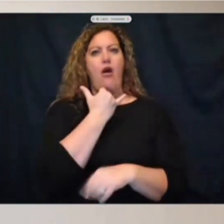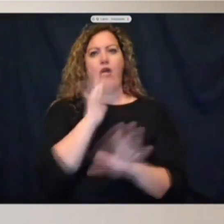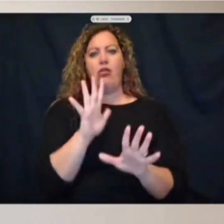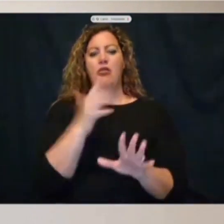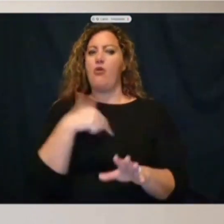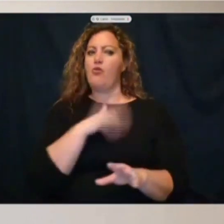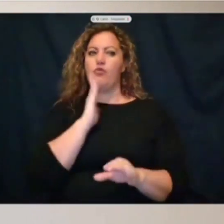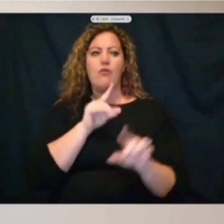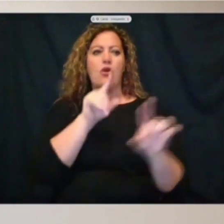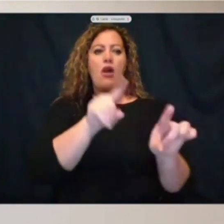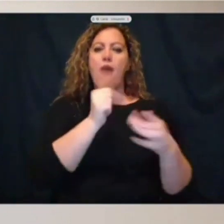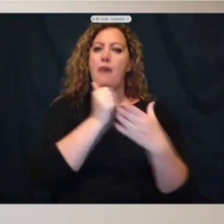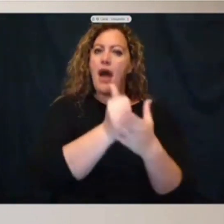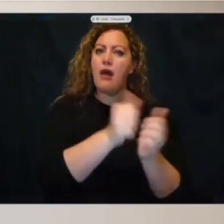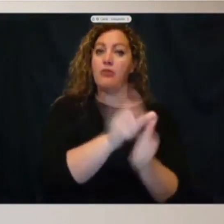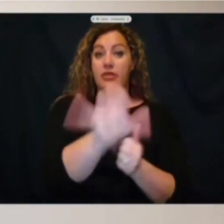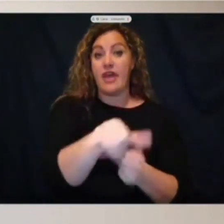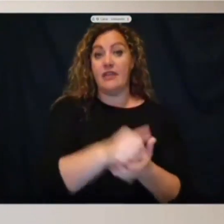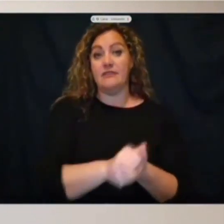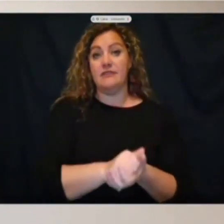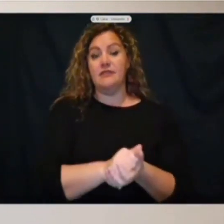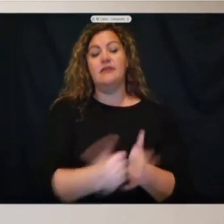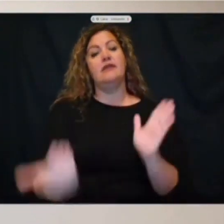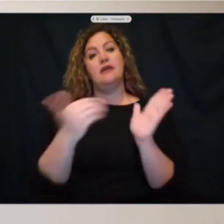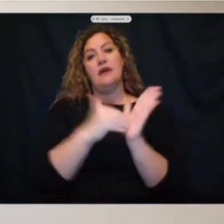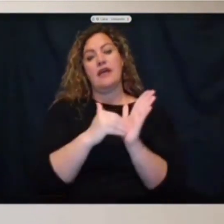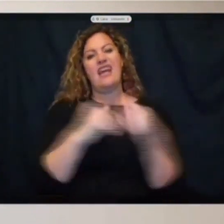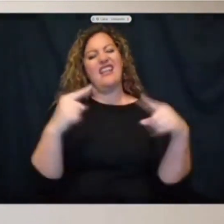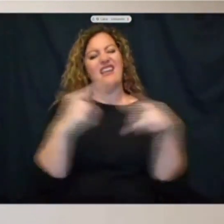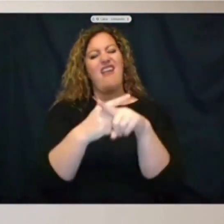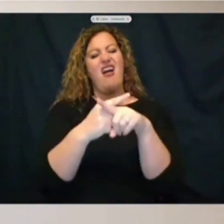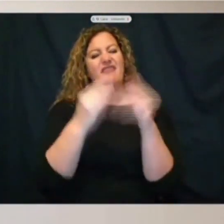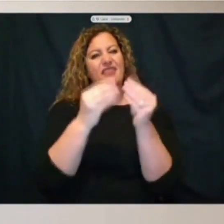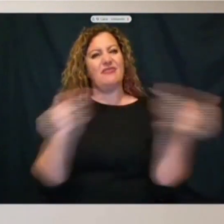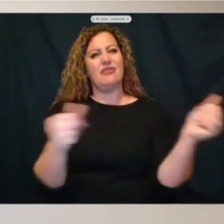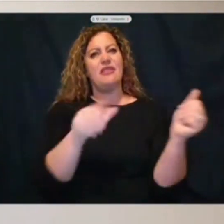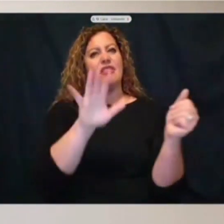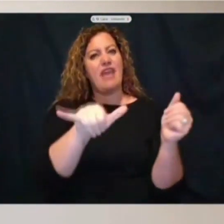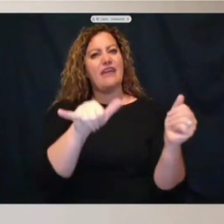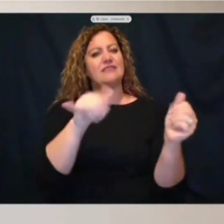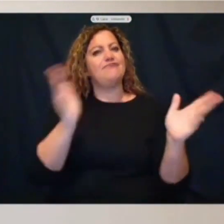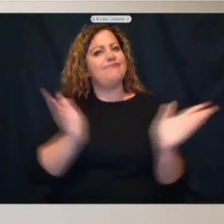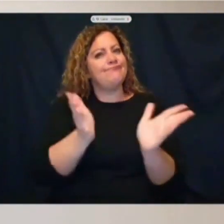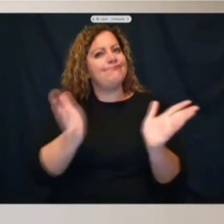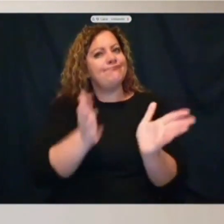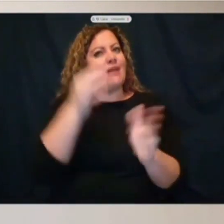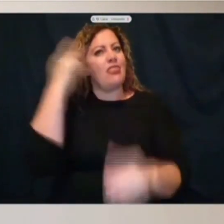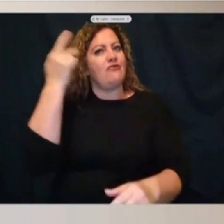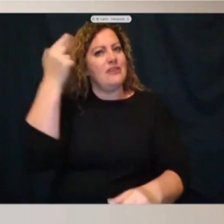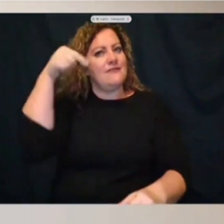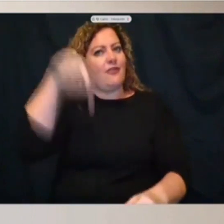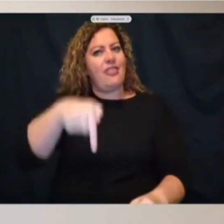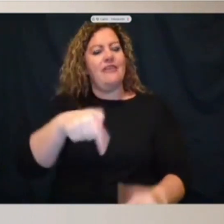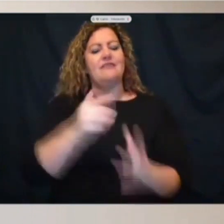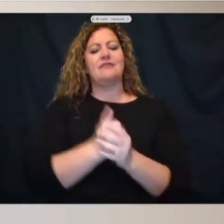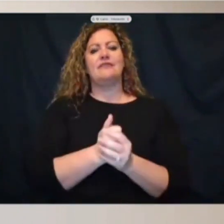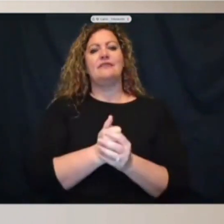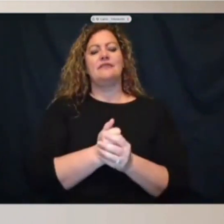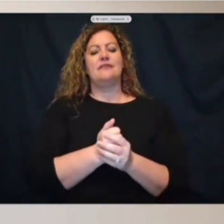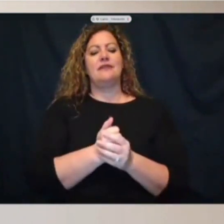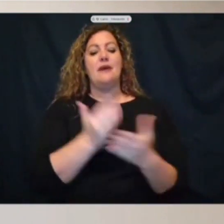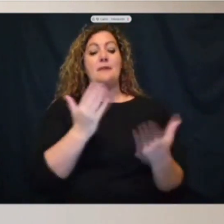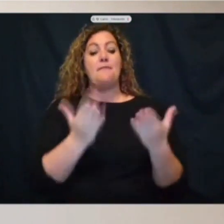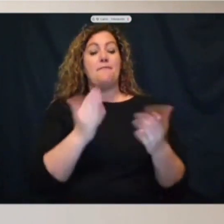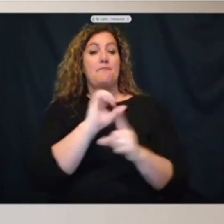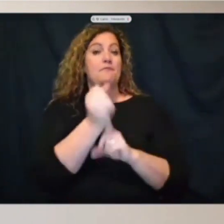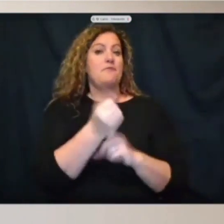we'll come out and help you with that. So again, conflict resolution is the driver behind this. It may not be a situation where it's a